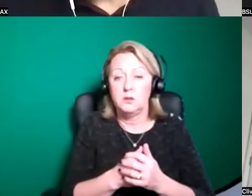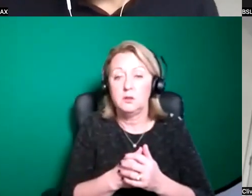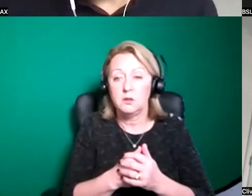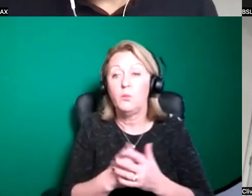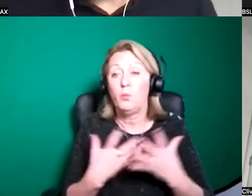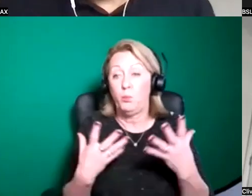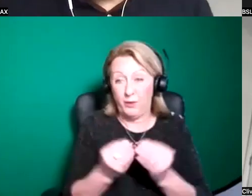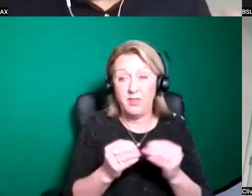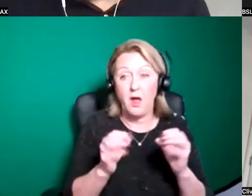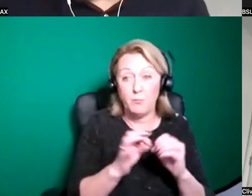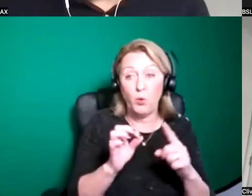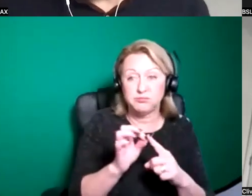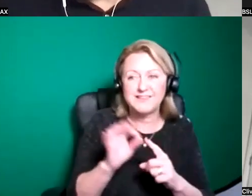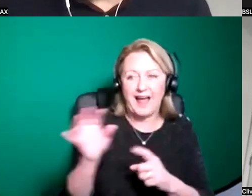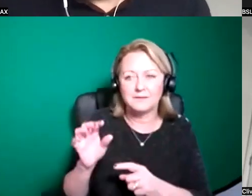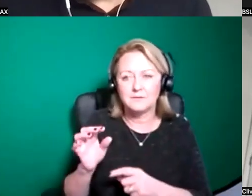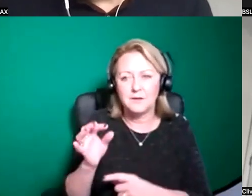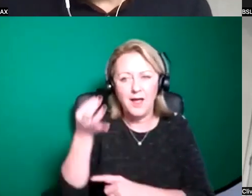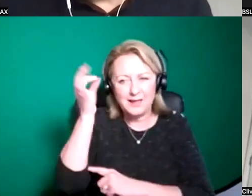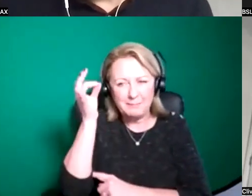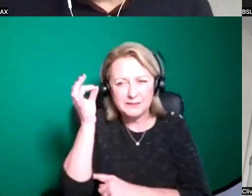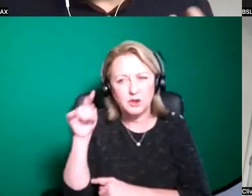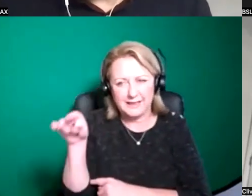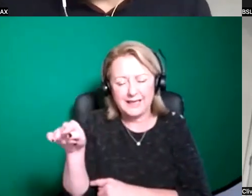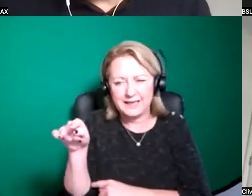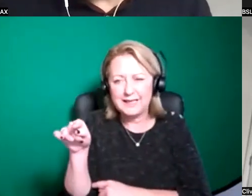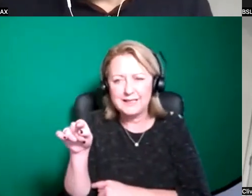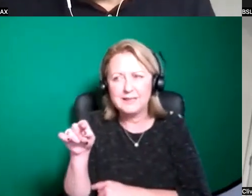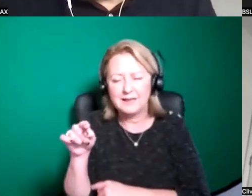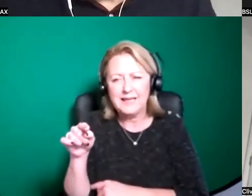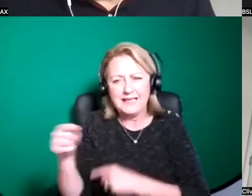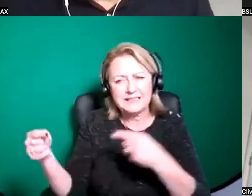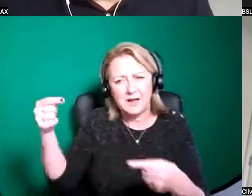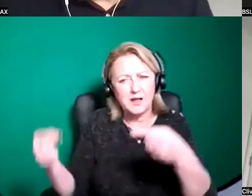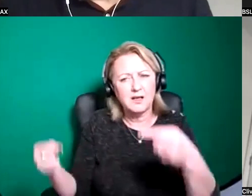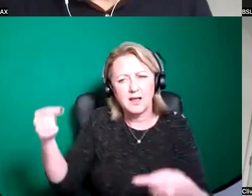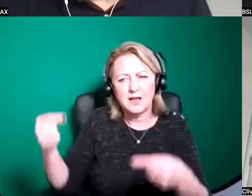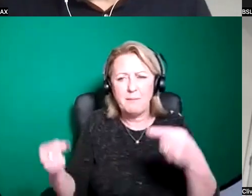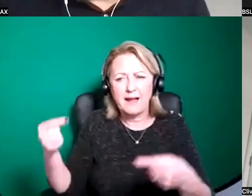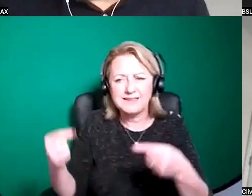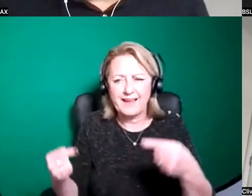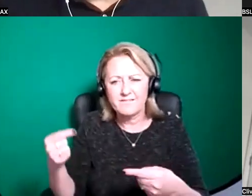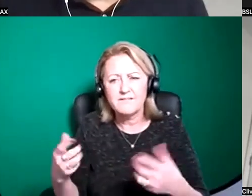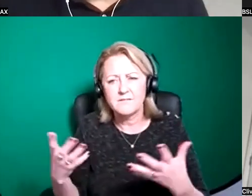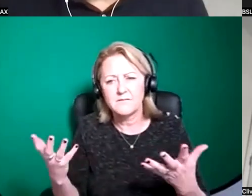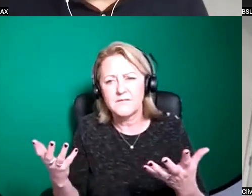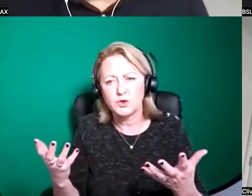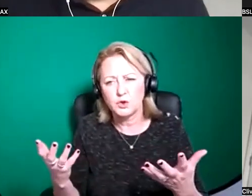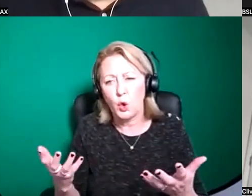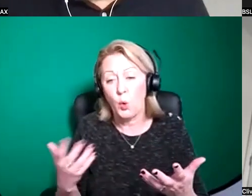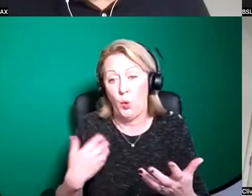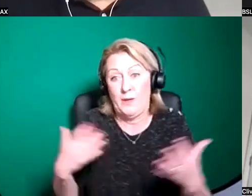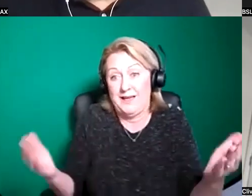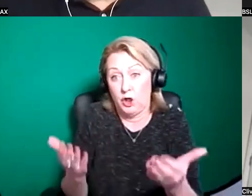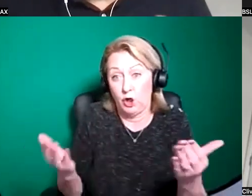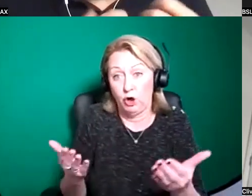of commissioning and touring support are very competitive um kind of schemes um and yeah we would really encourage people